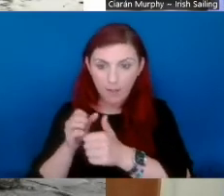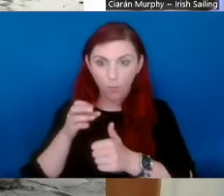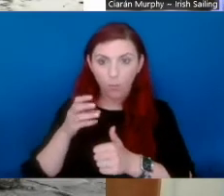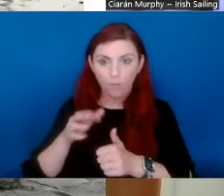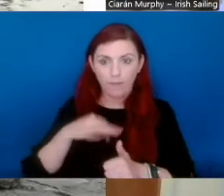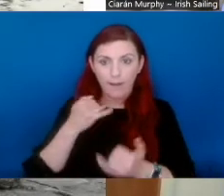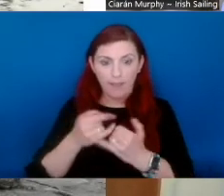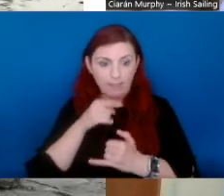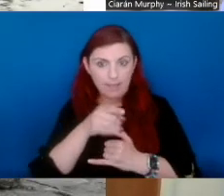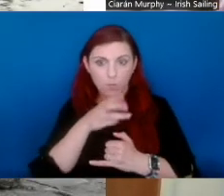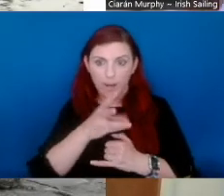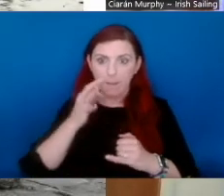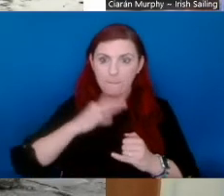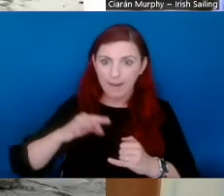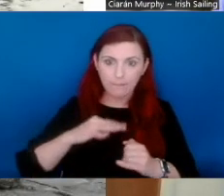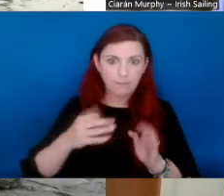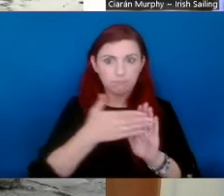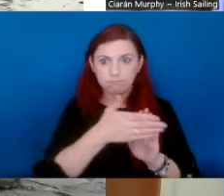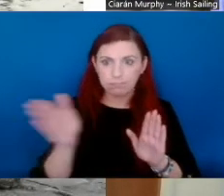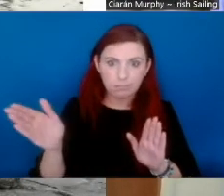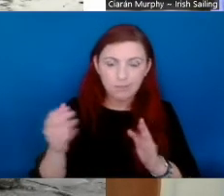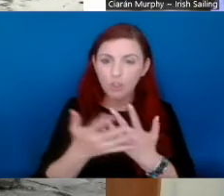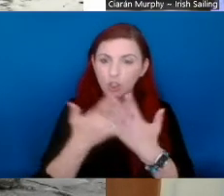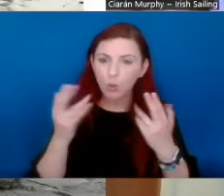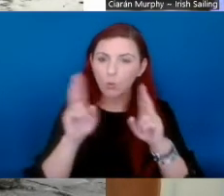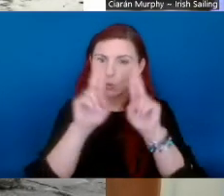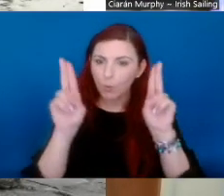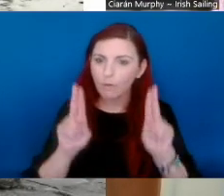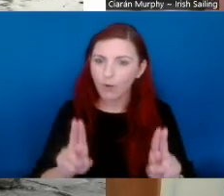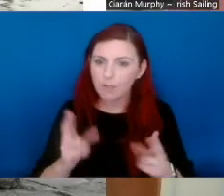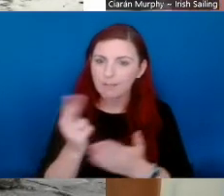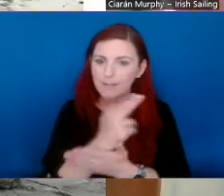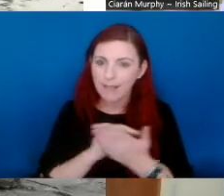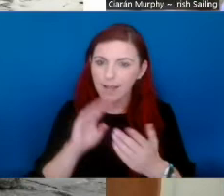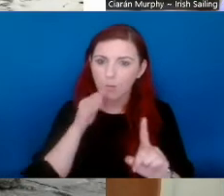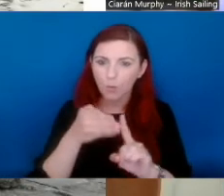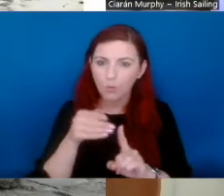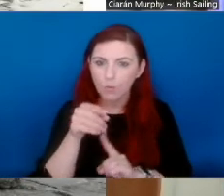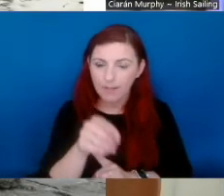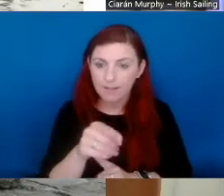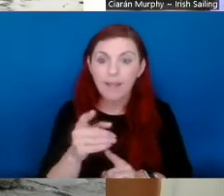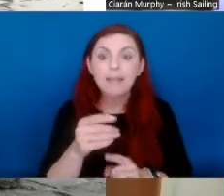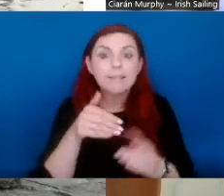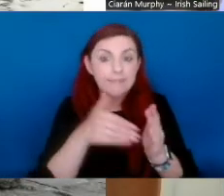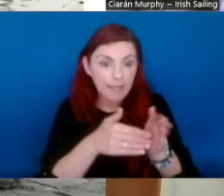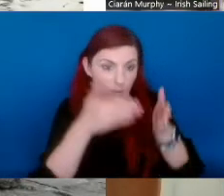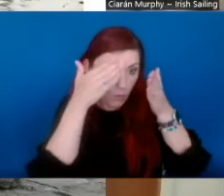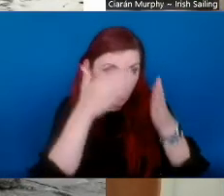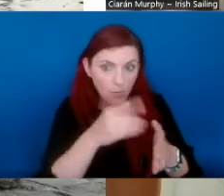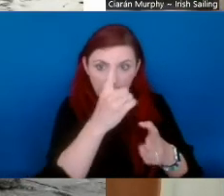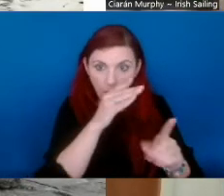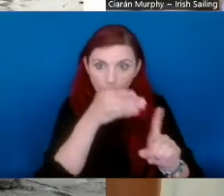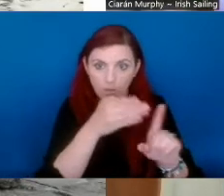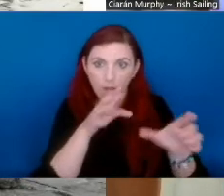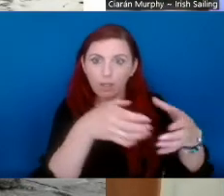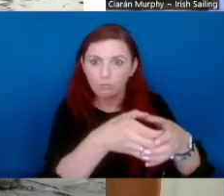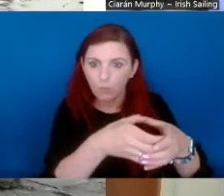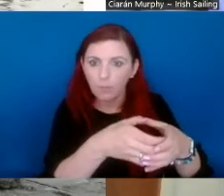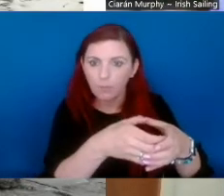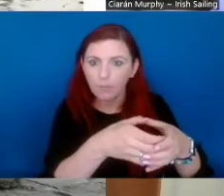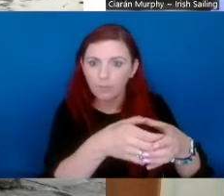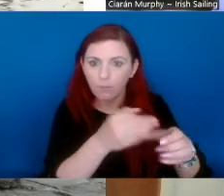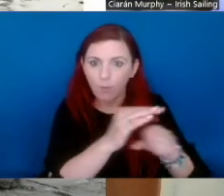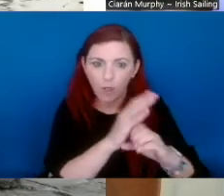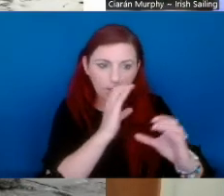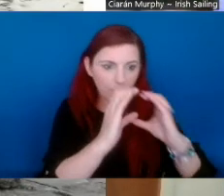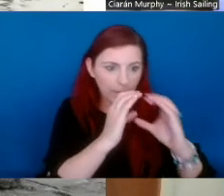useful. So there's a huge universality approach to this as well, while focusing in on one target group around communication and